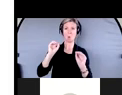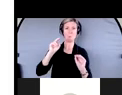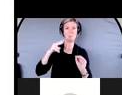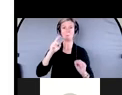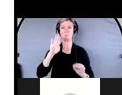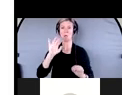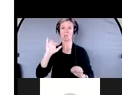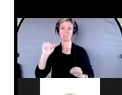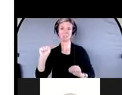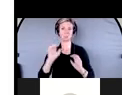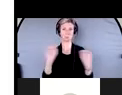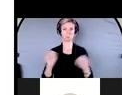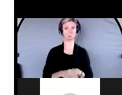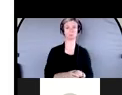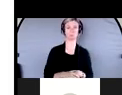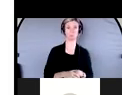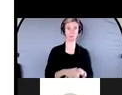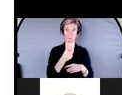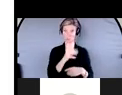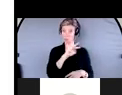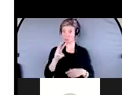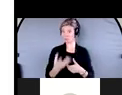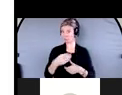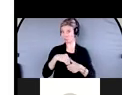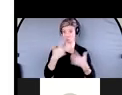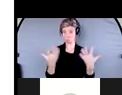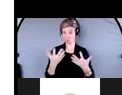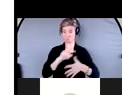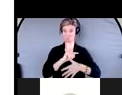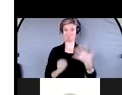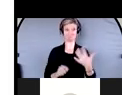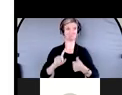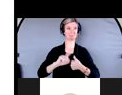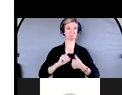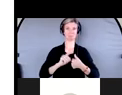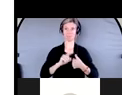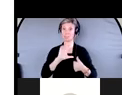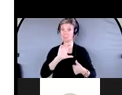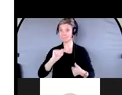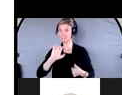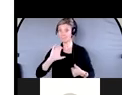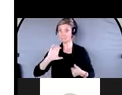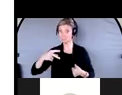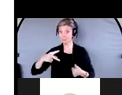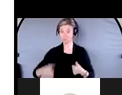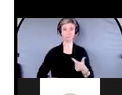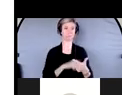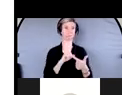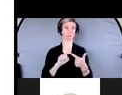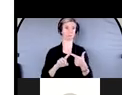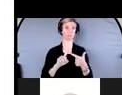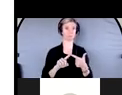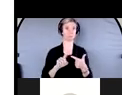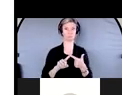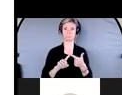getsmarteraboutmoney.ca? Well, certainly you will find information about trusted contact person, you can find information about dealing